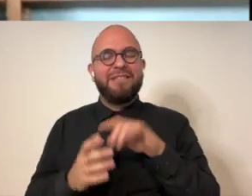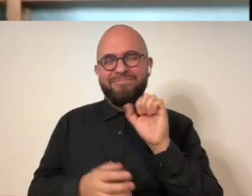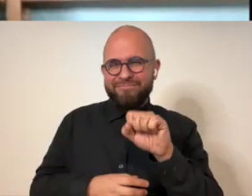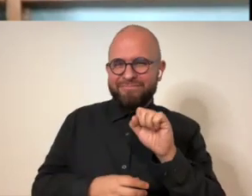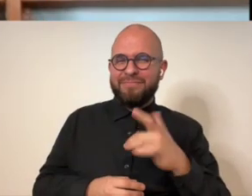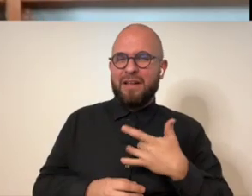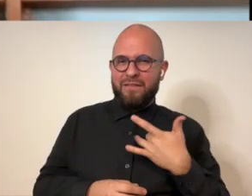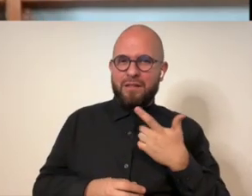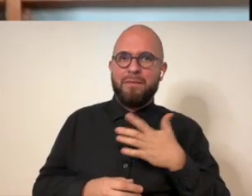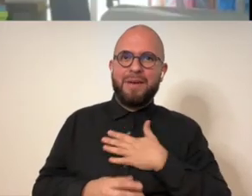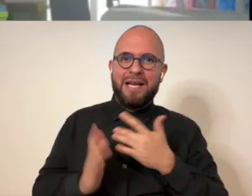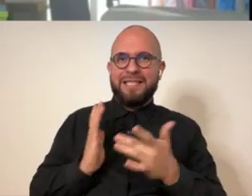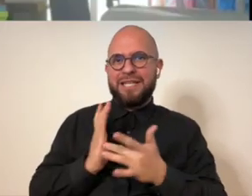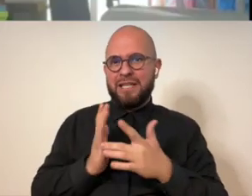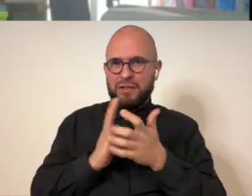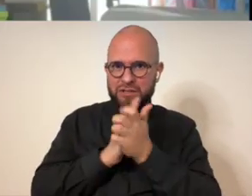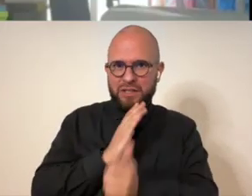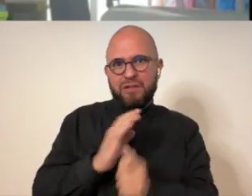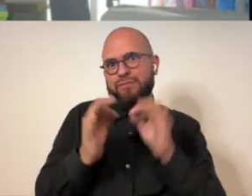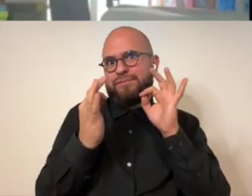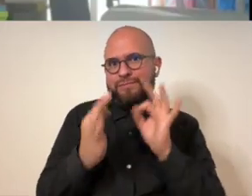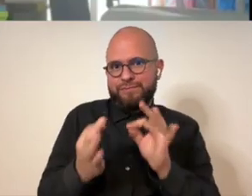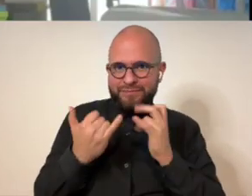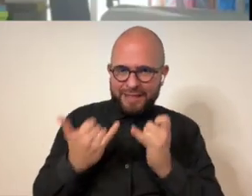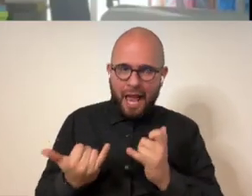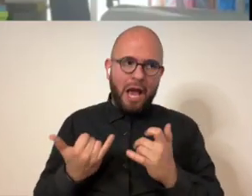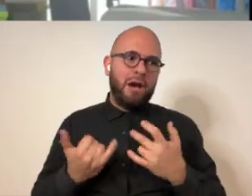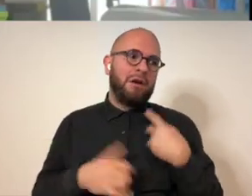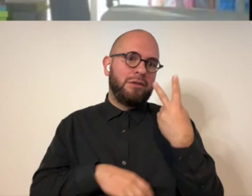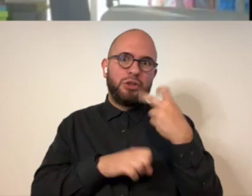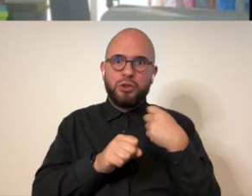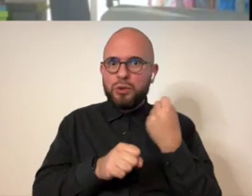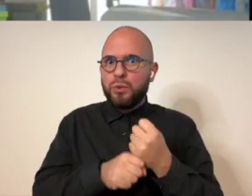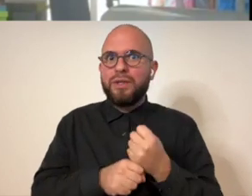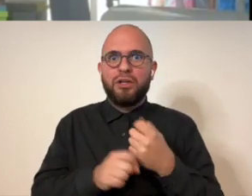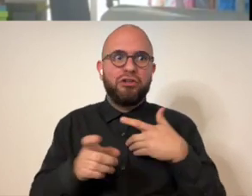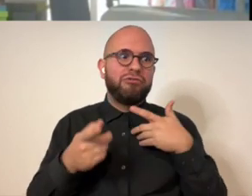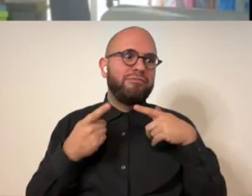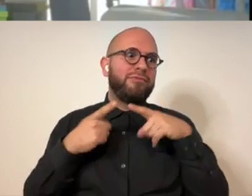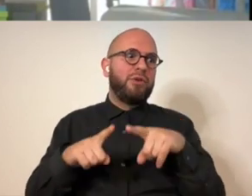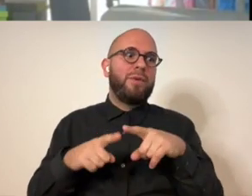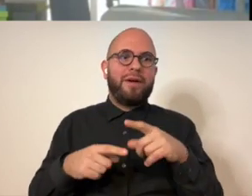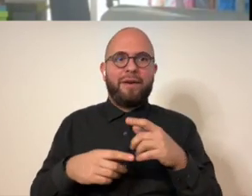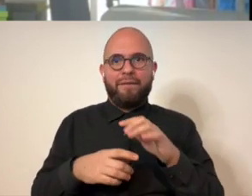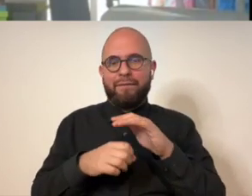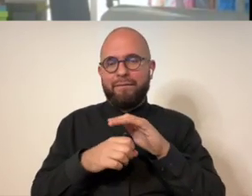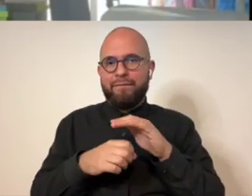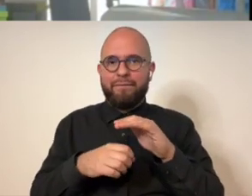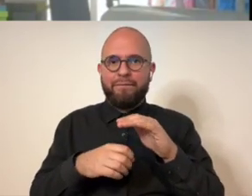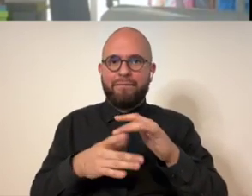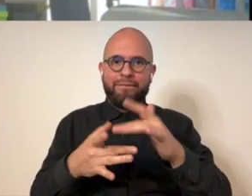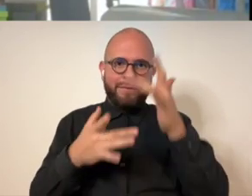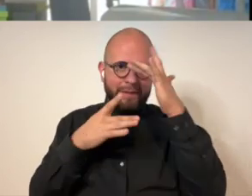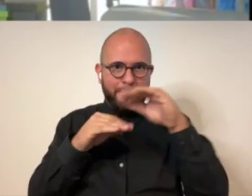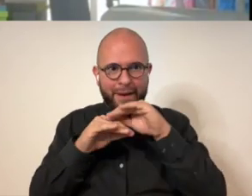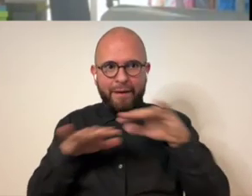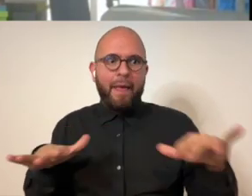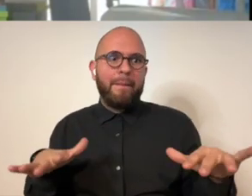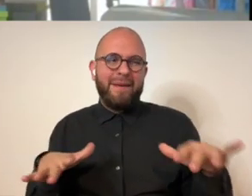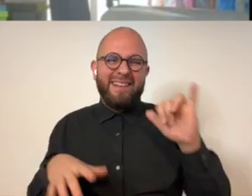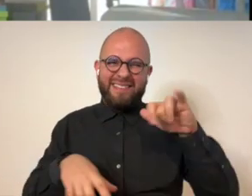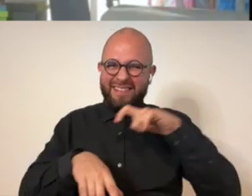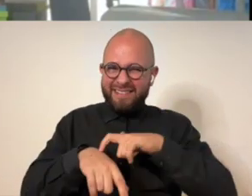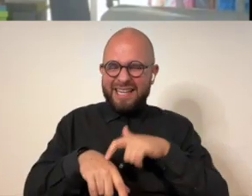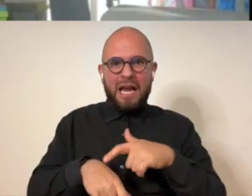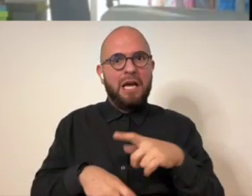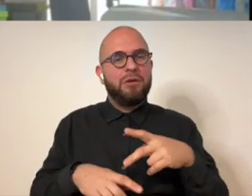quilting now i feel like i've developed the right level of technical skill i spent about two years like during the height of the pandemic